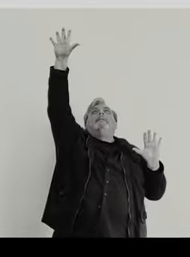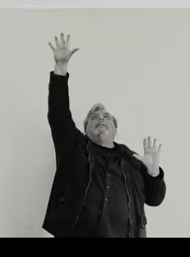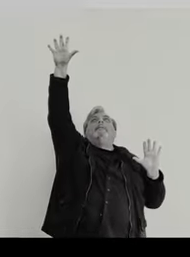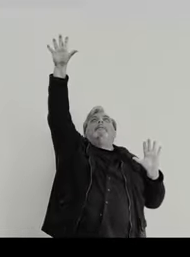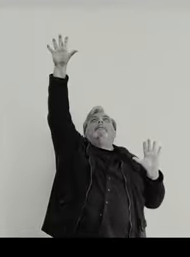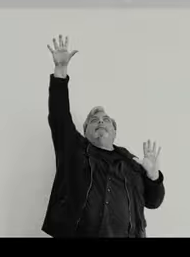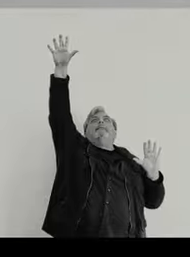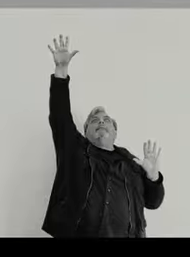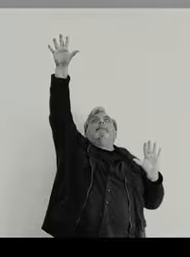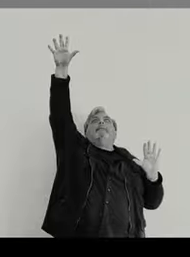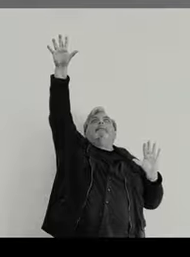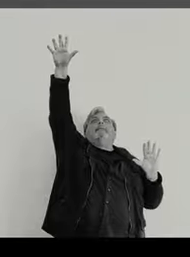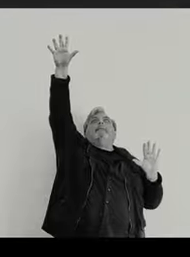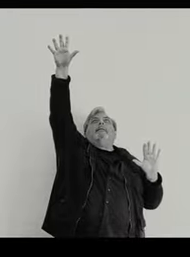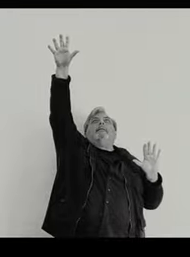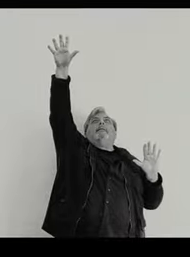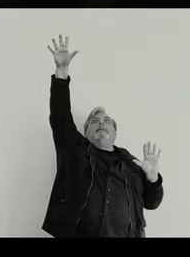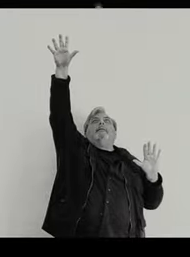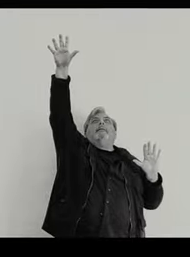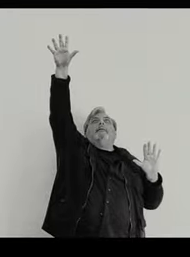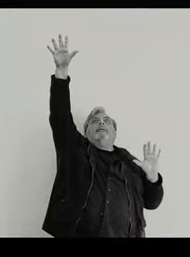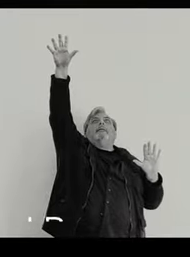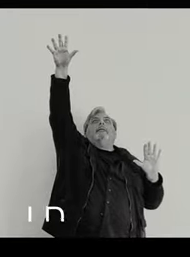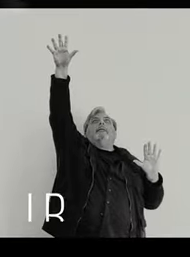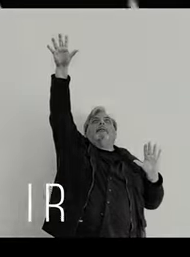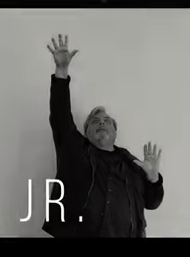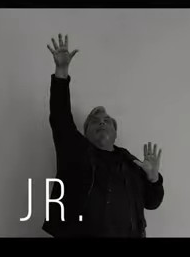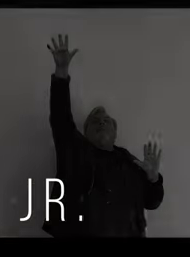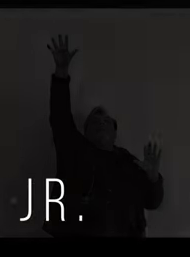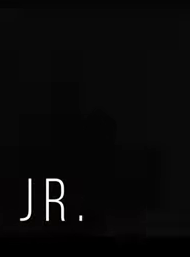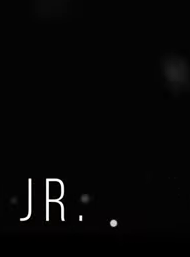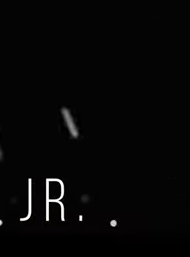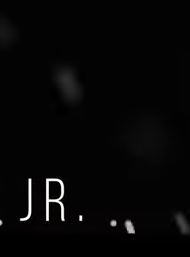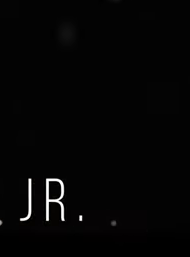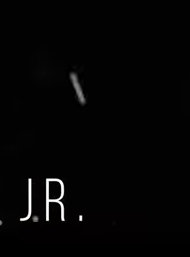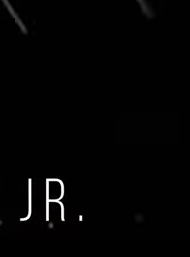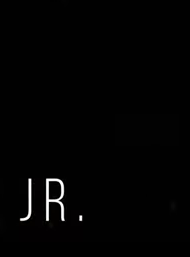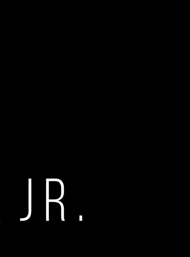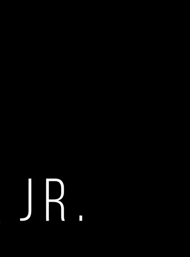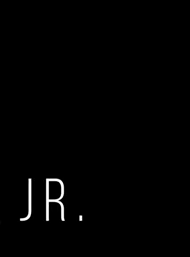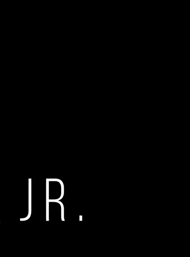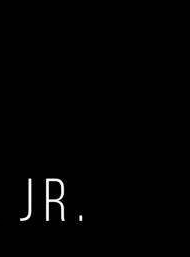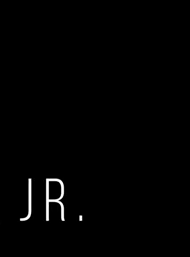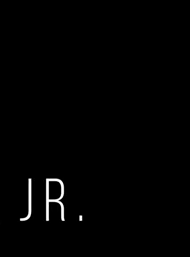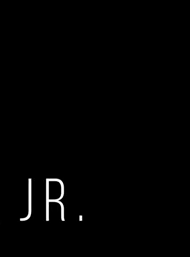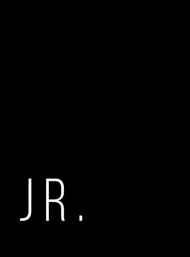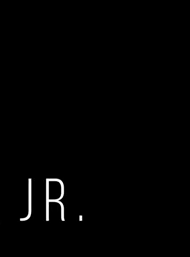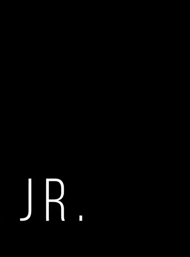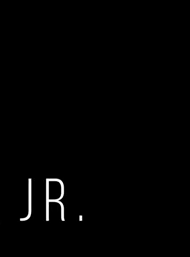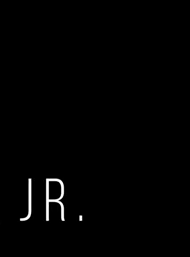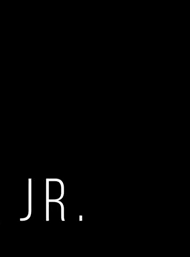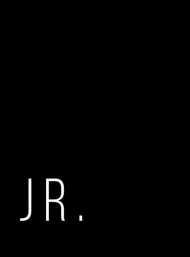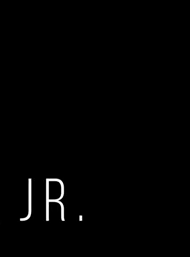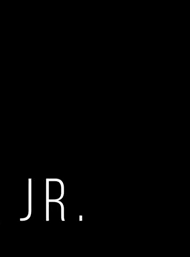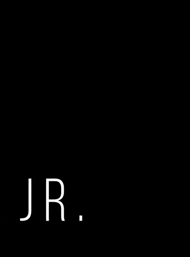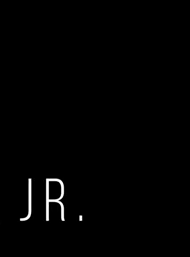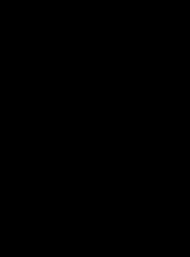star